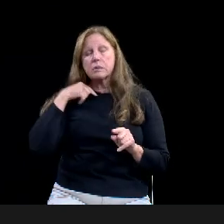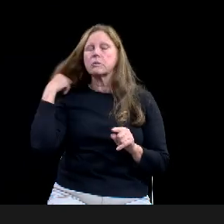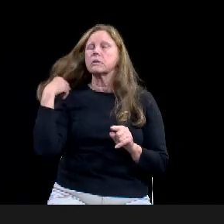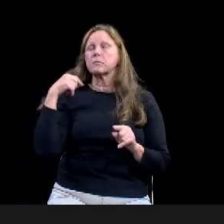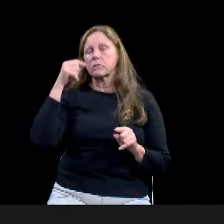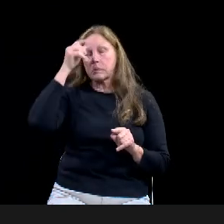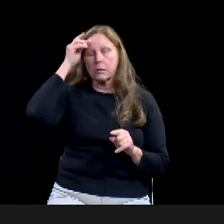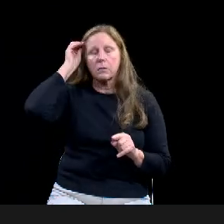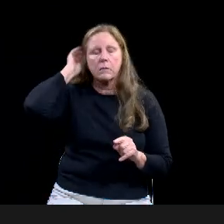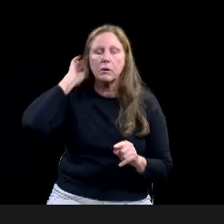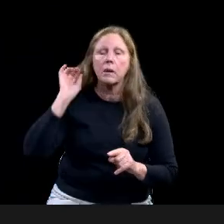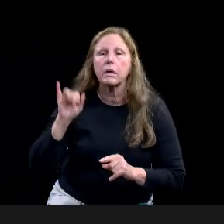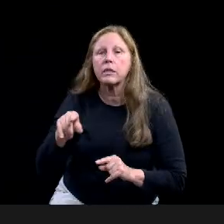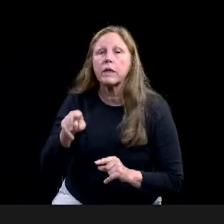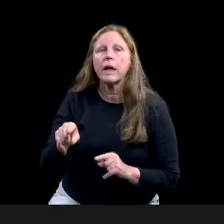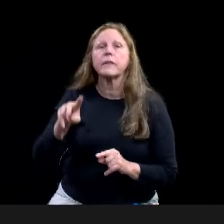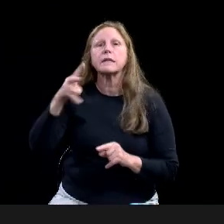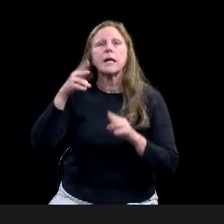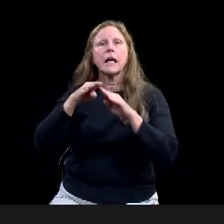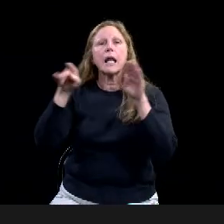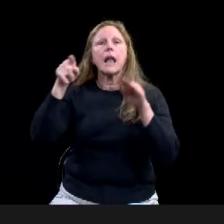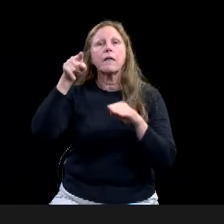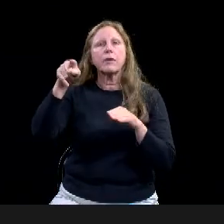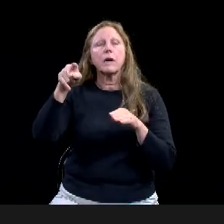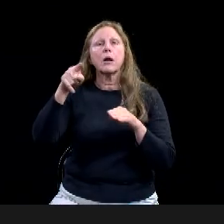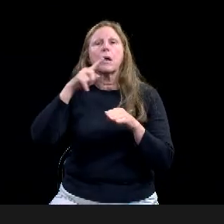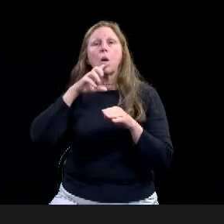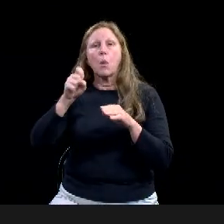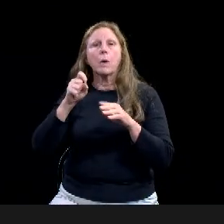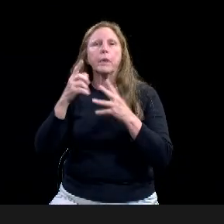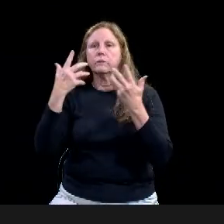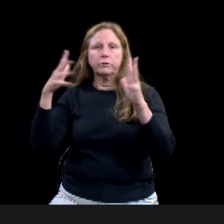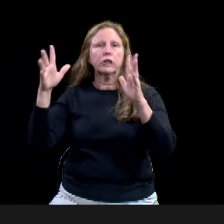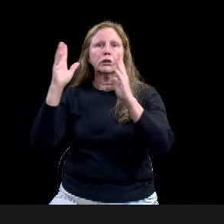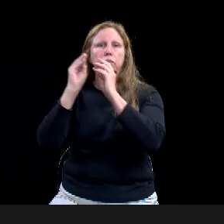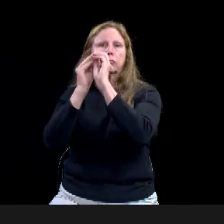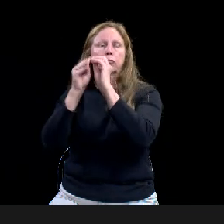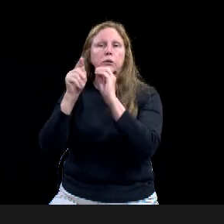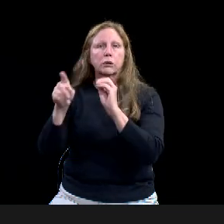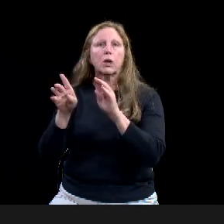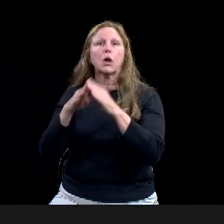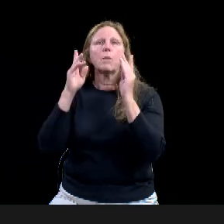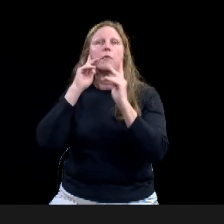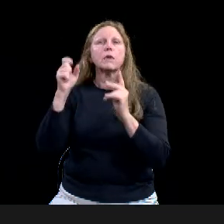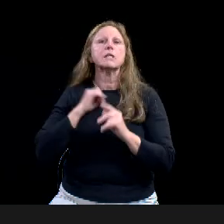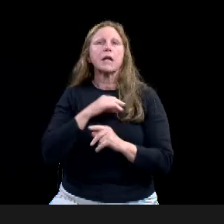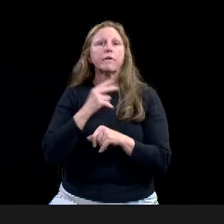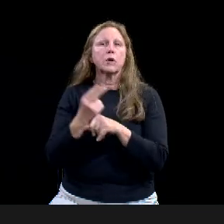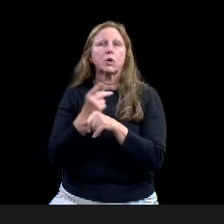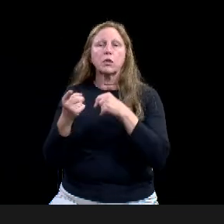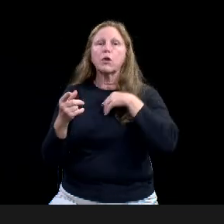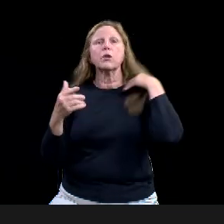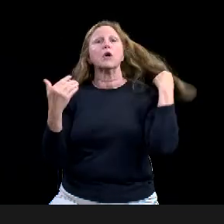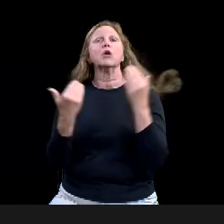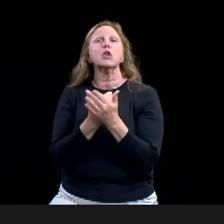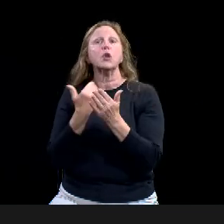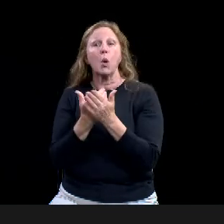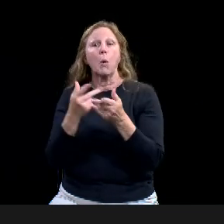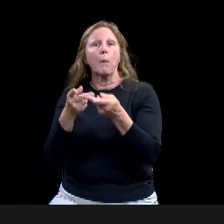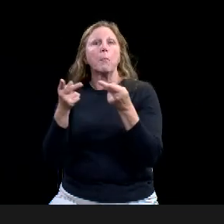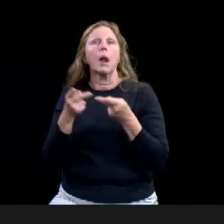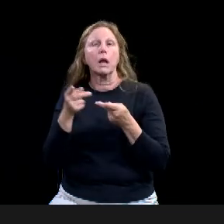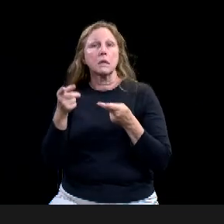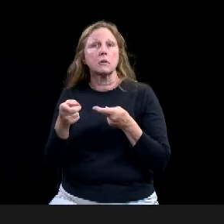that would be a new exhibit space that would be open, uh, balcony to the Brazos river in the, in the front, um,